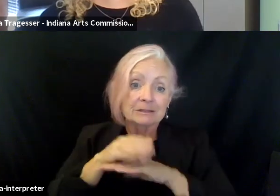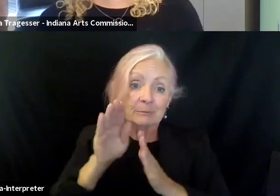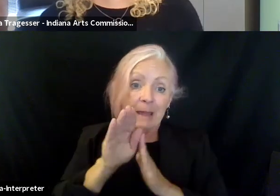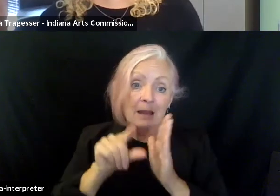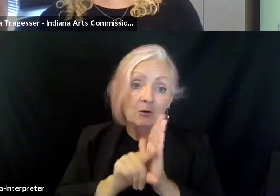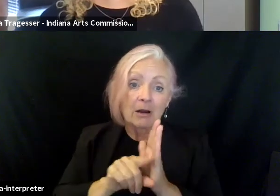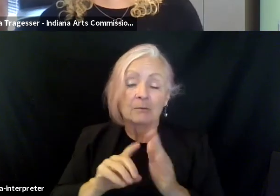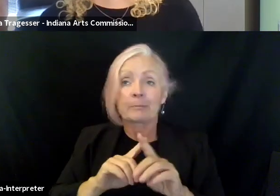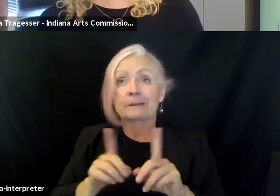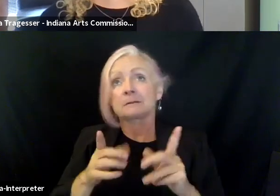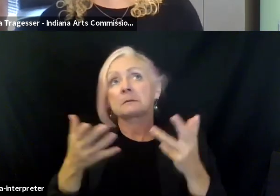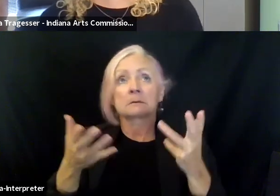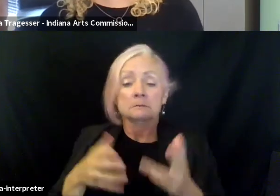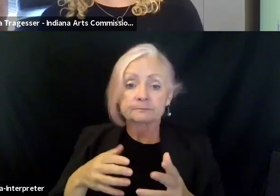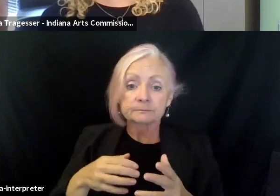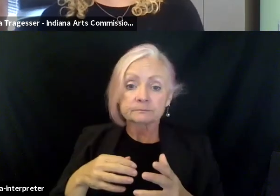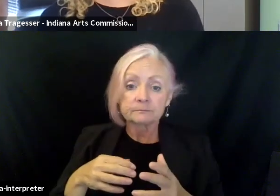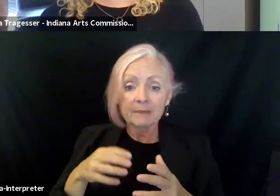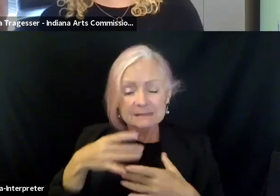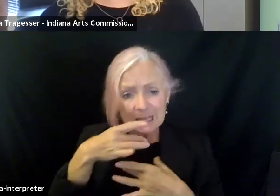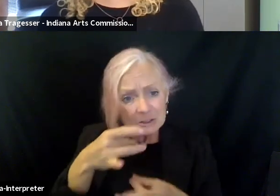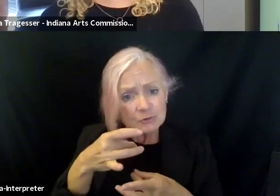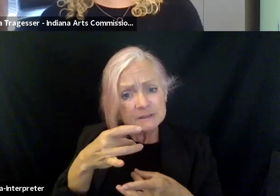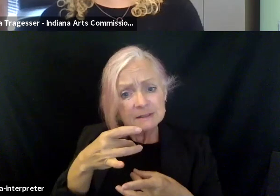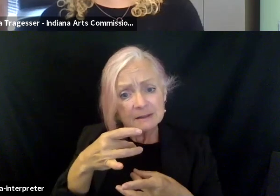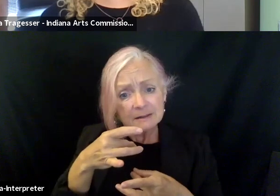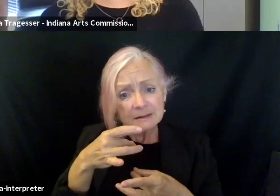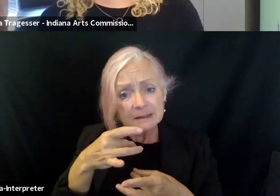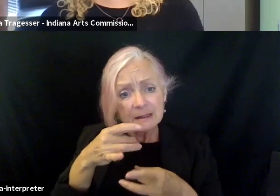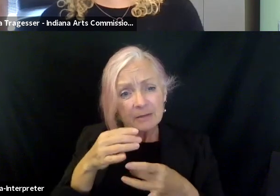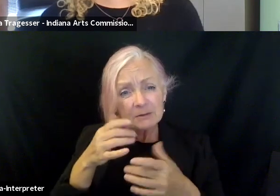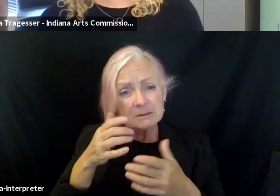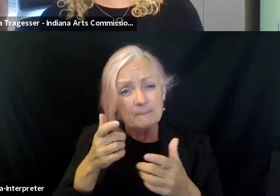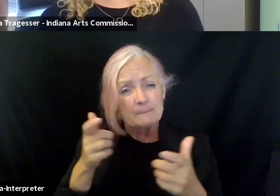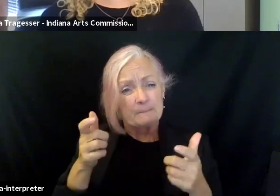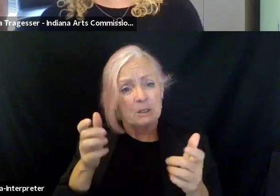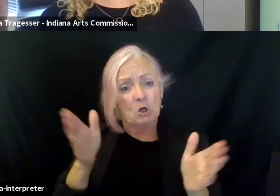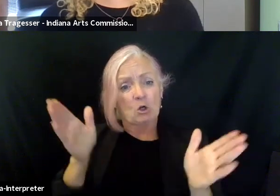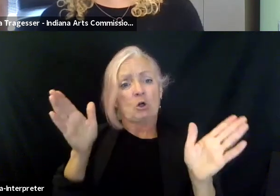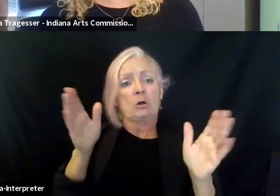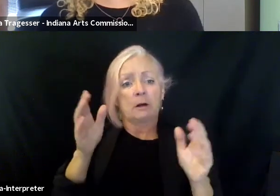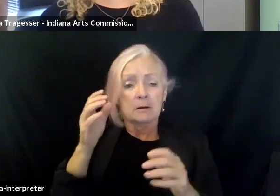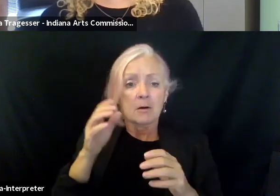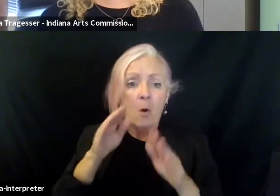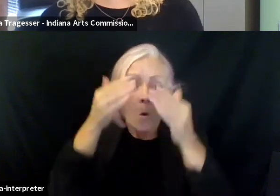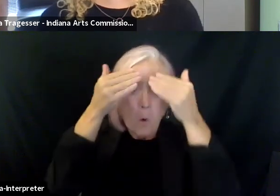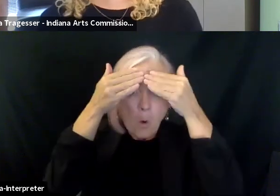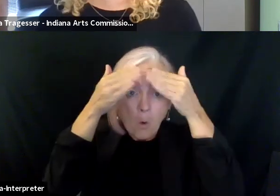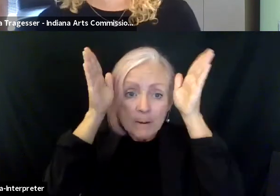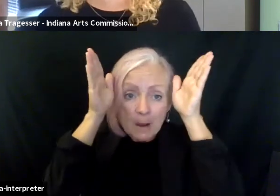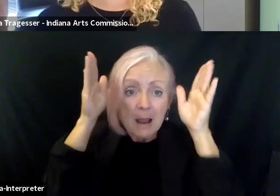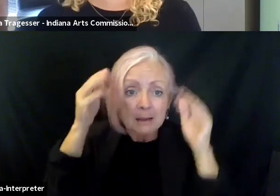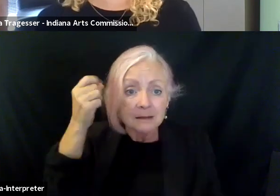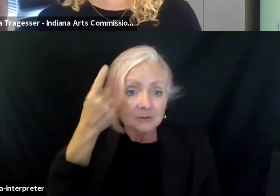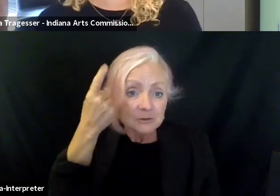that. But so it's interesting that there was like this broader understanding was brought to everybody. It was really,